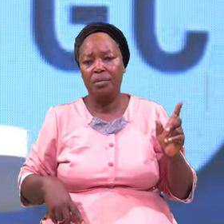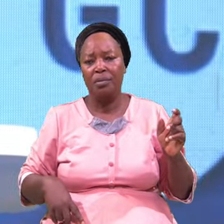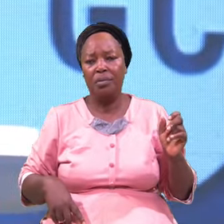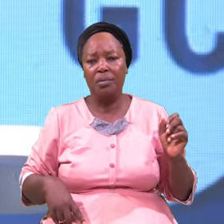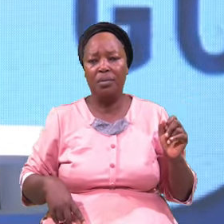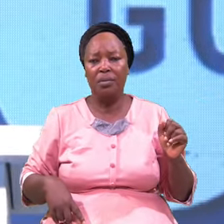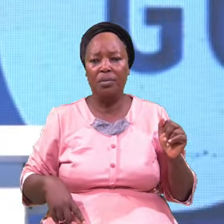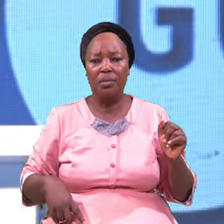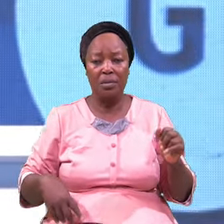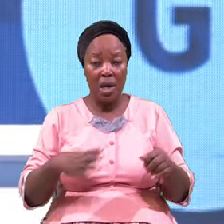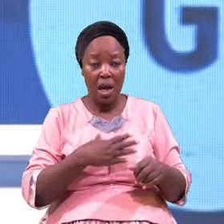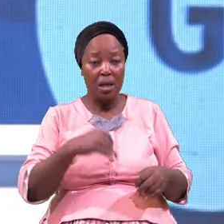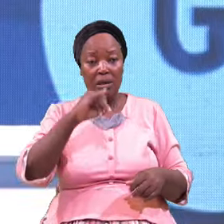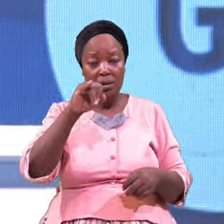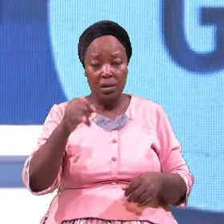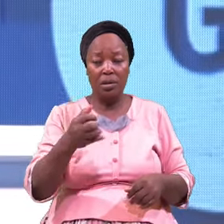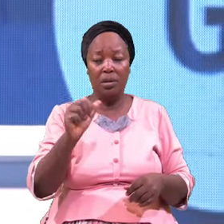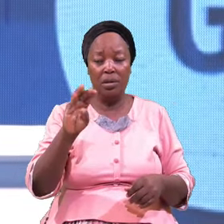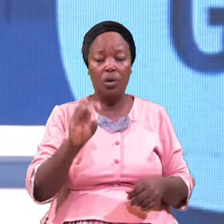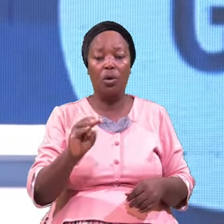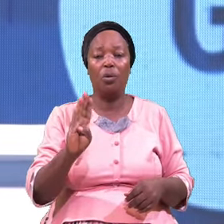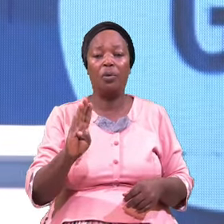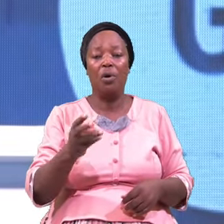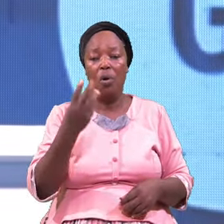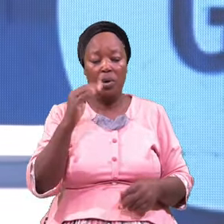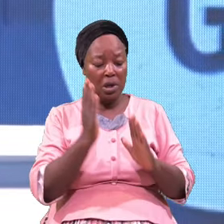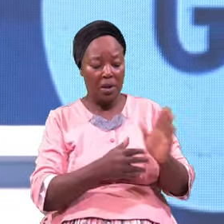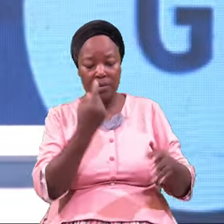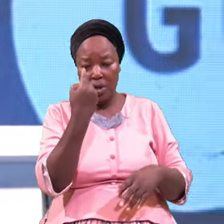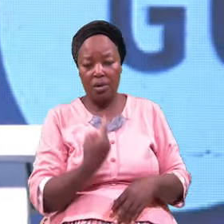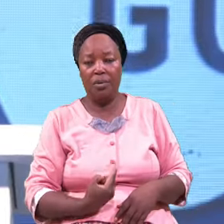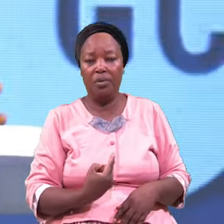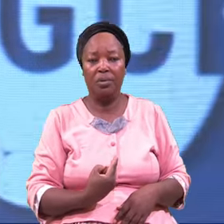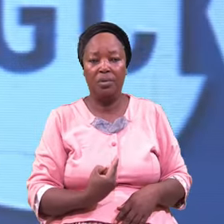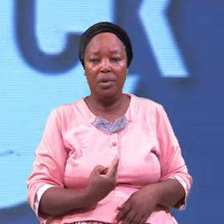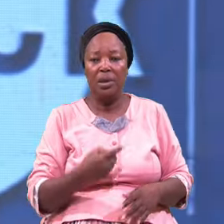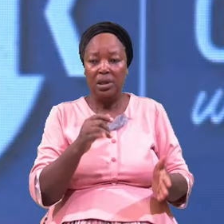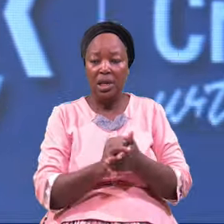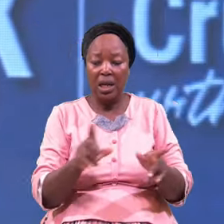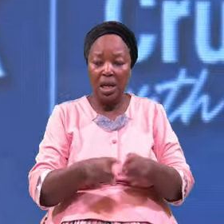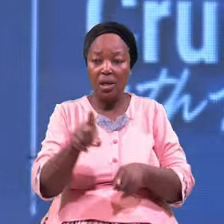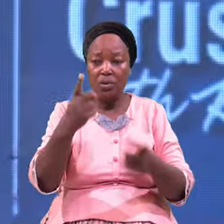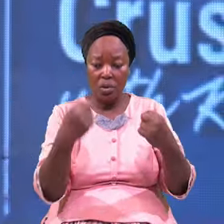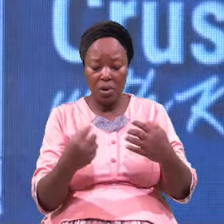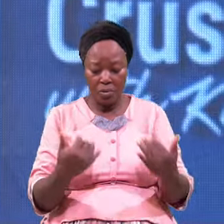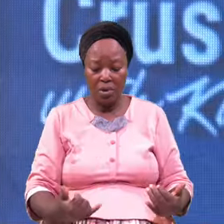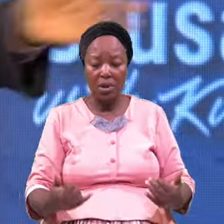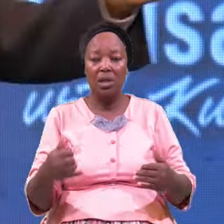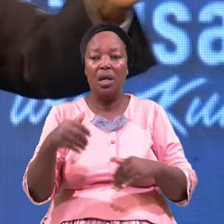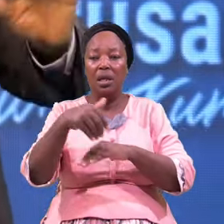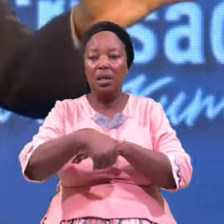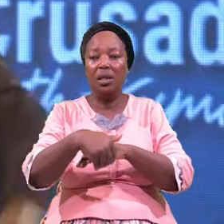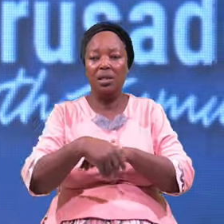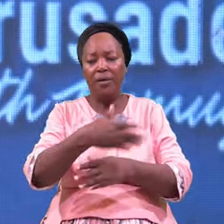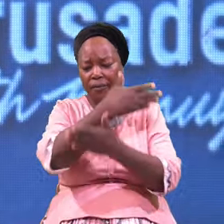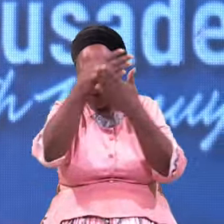And Jacob Was Left Alone That Has Succumbed Tonight Forget